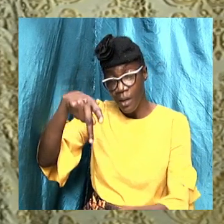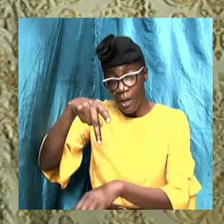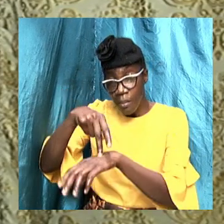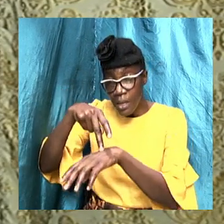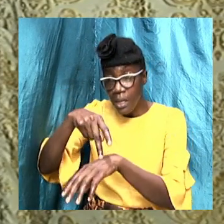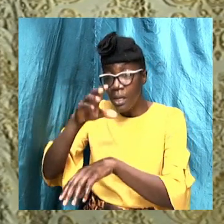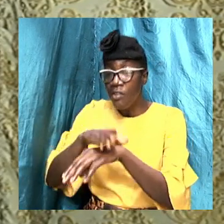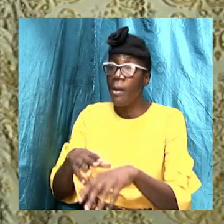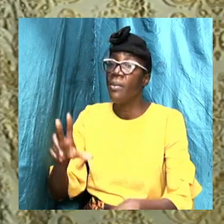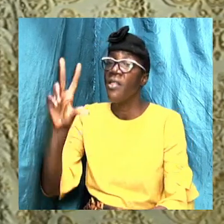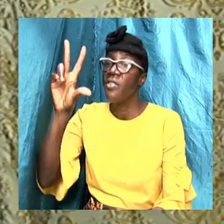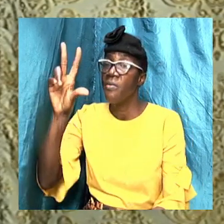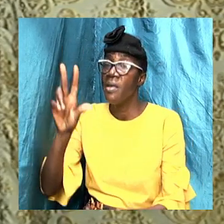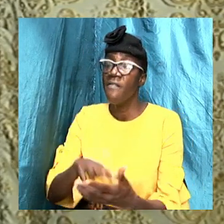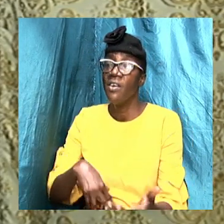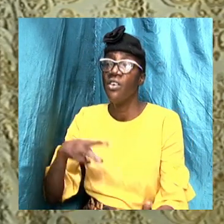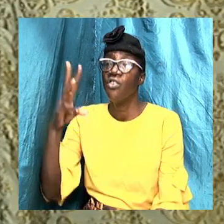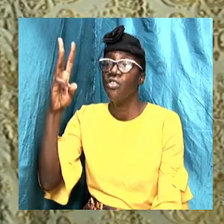21.